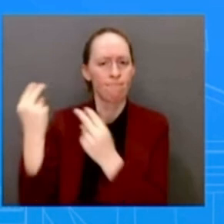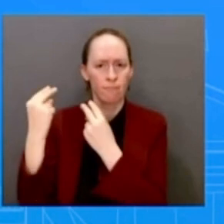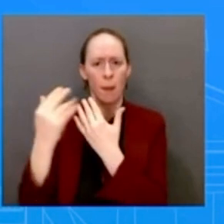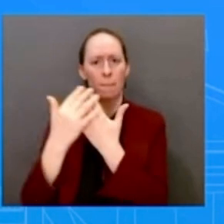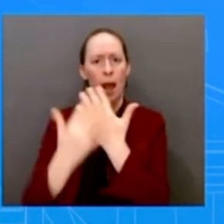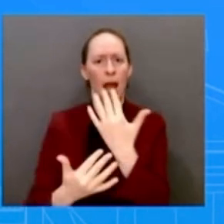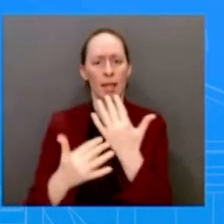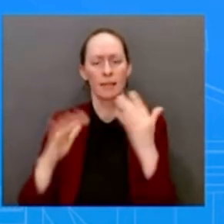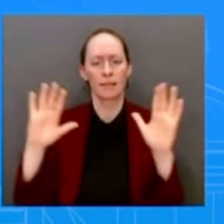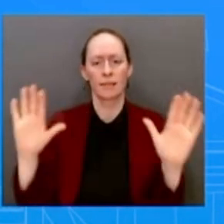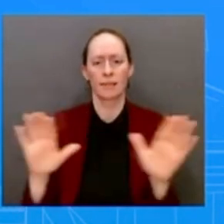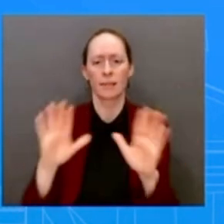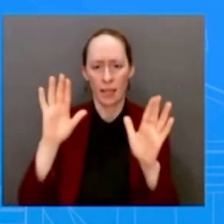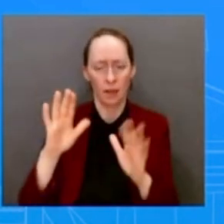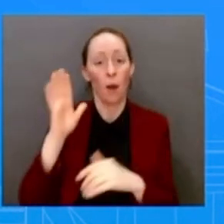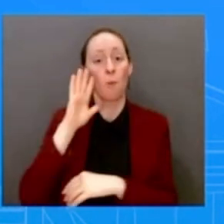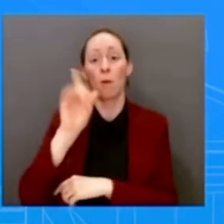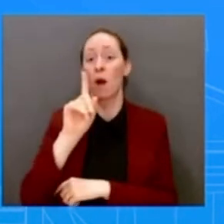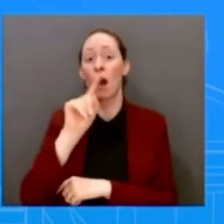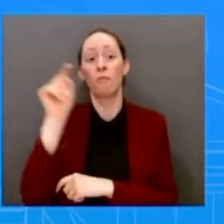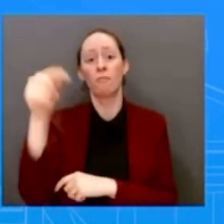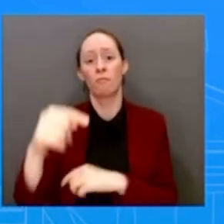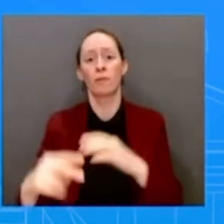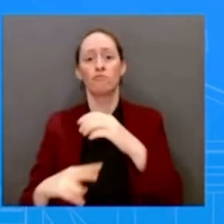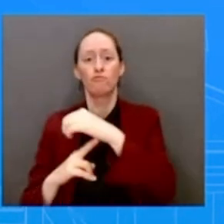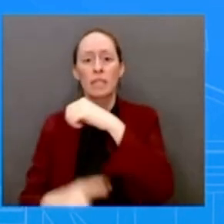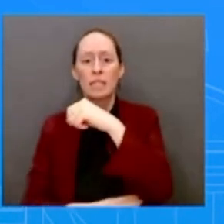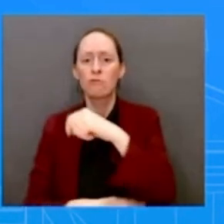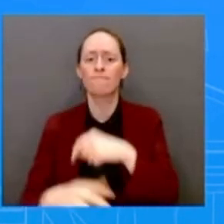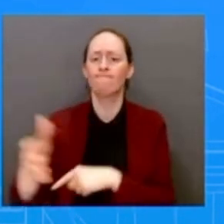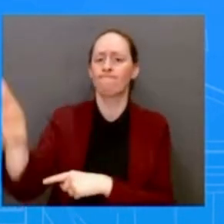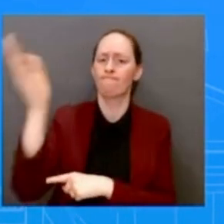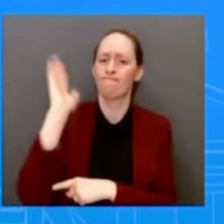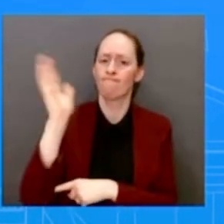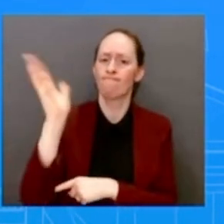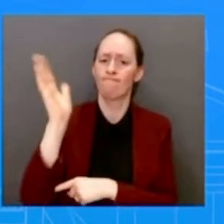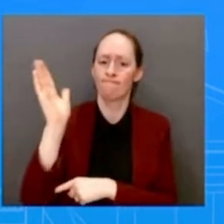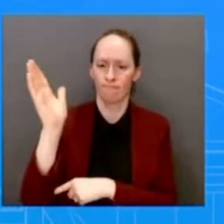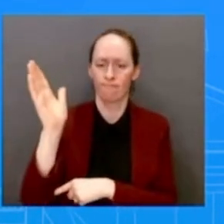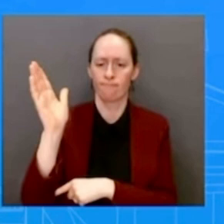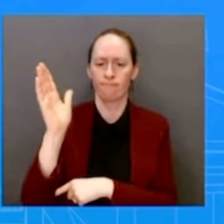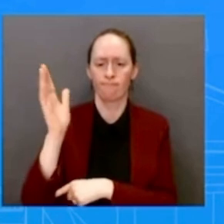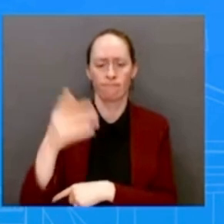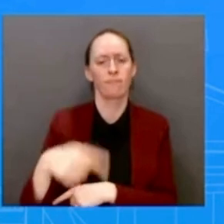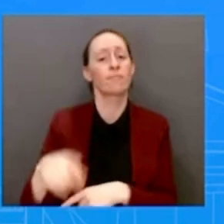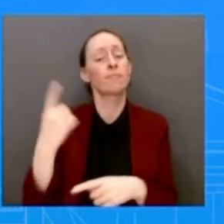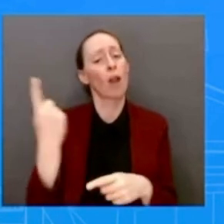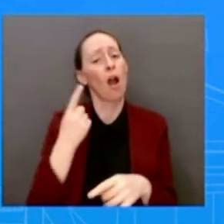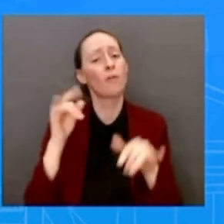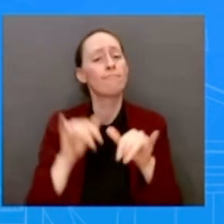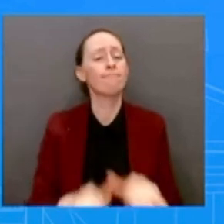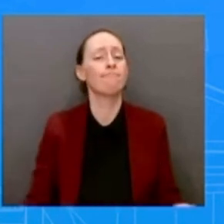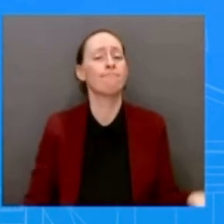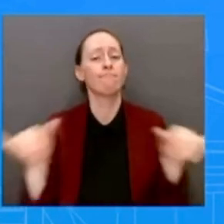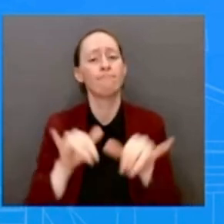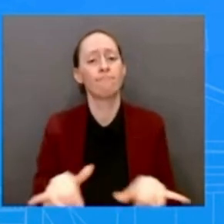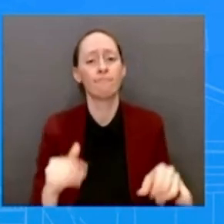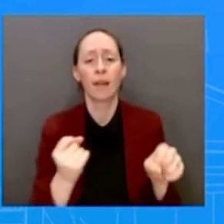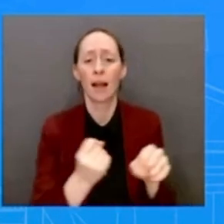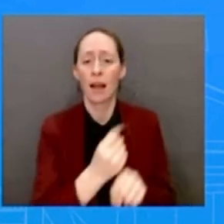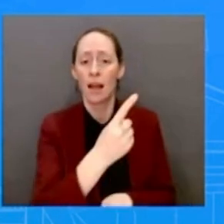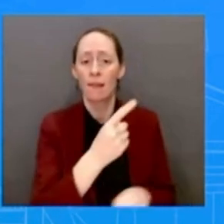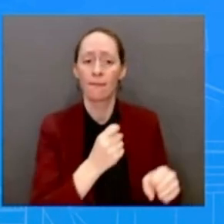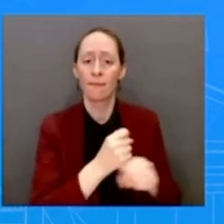in the annual commemorative bridge crossing event. In his remarks, President Biden will talk about the importance of commemorating